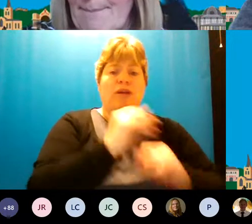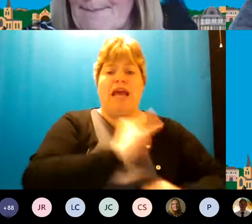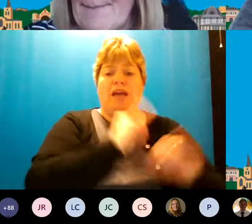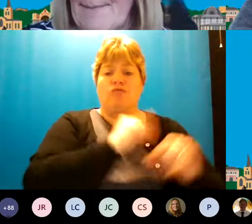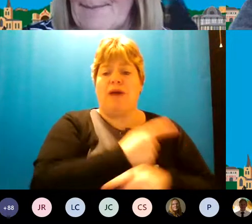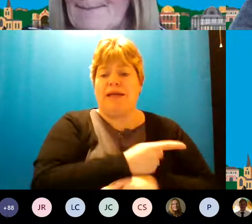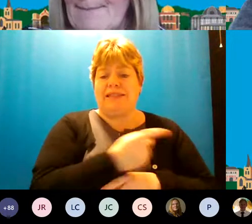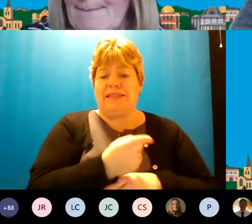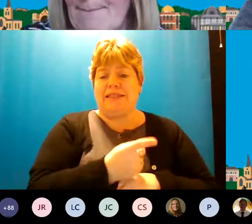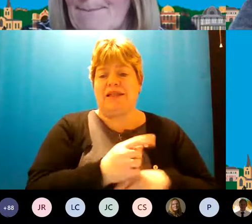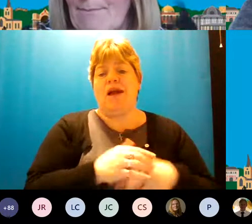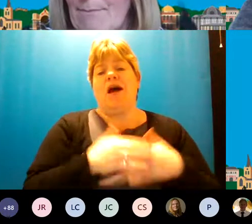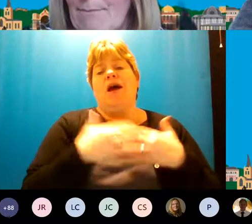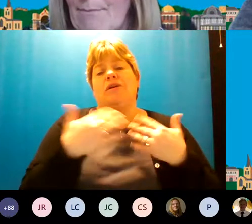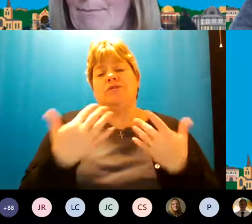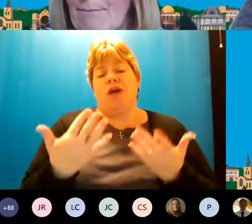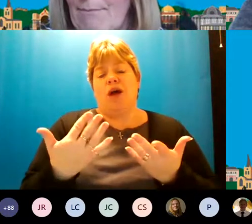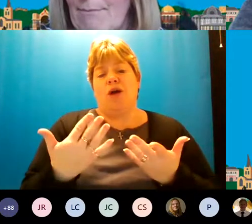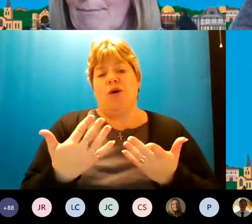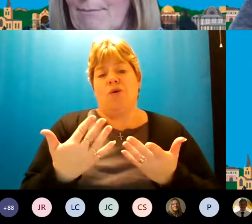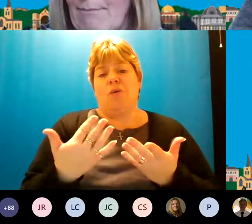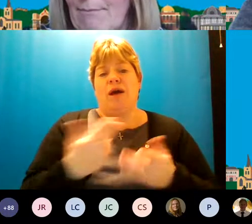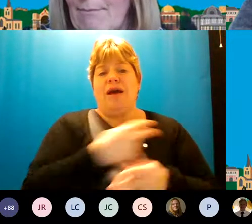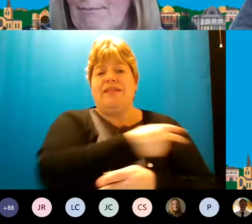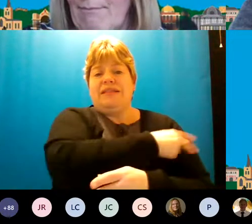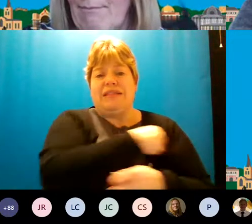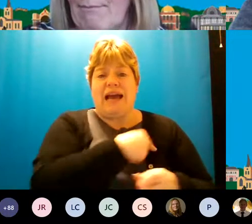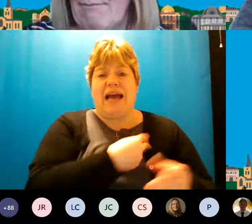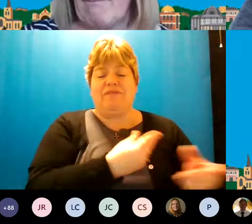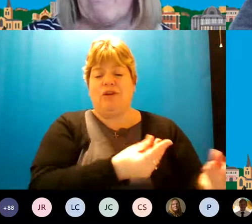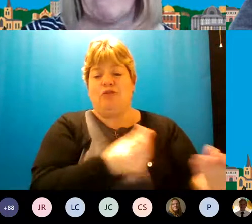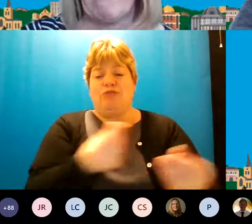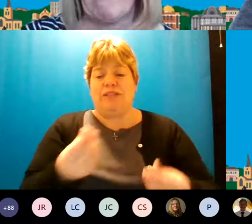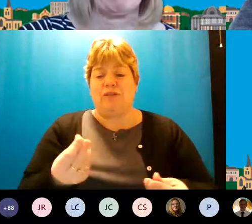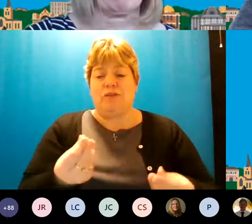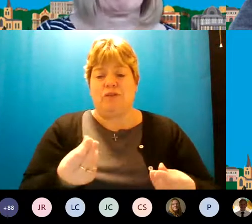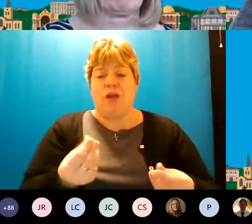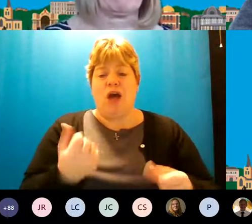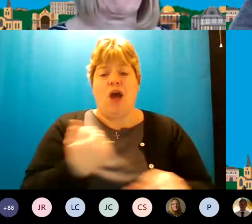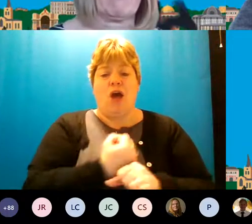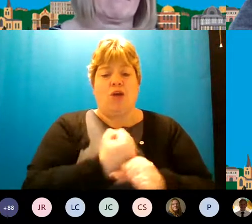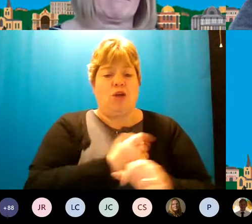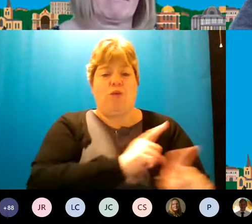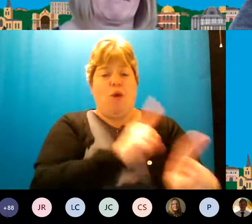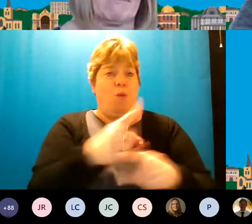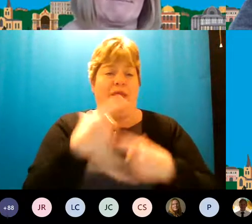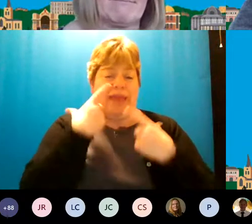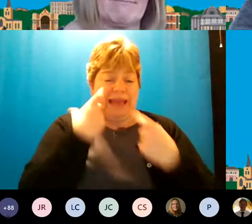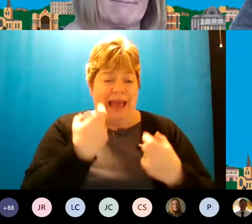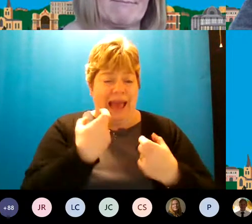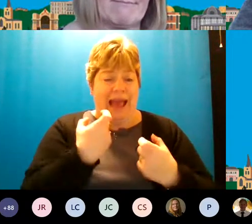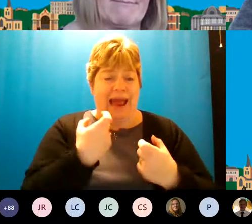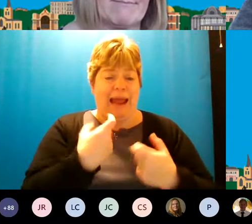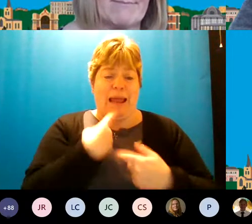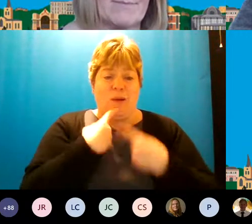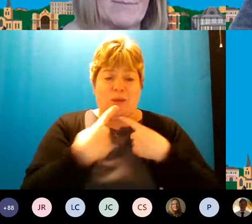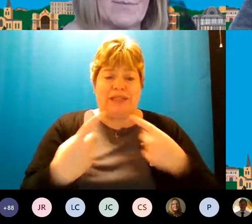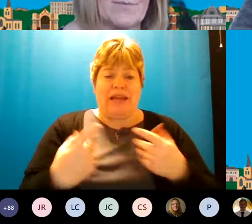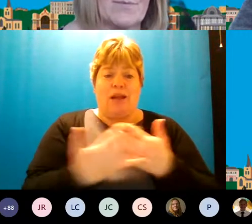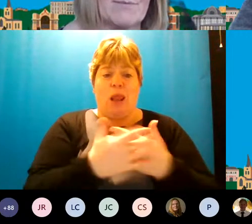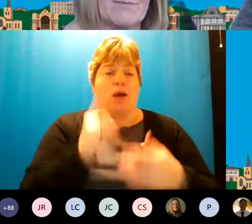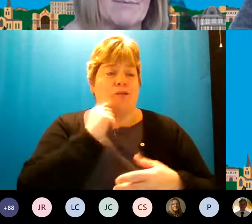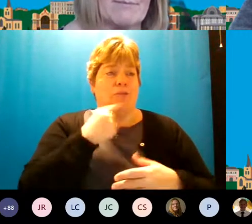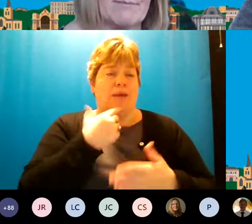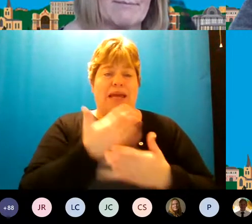so i think the the the staff and the resource you know are are doing what they can you know as we're saying you know lots of people are very